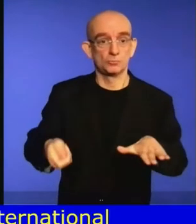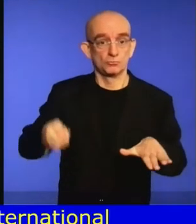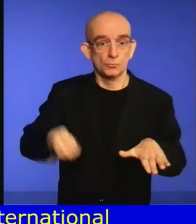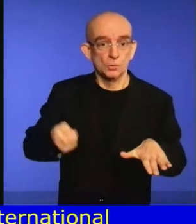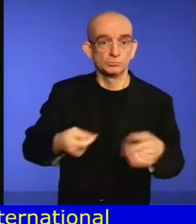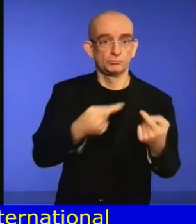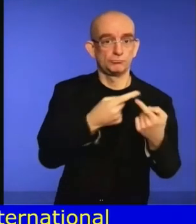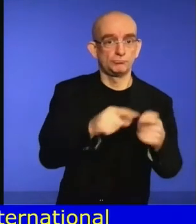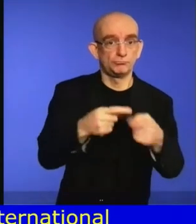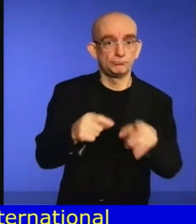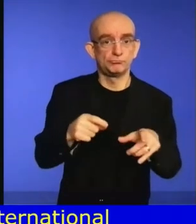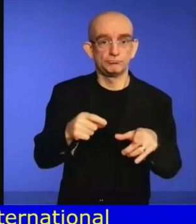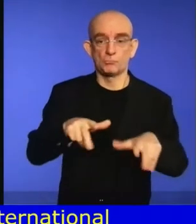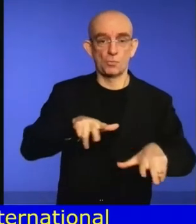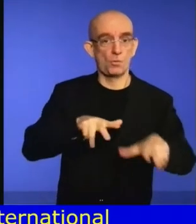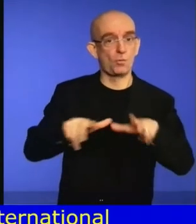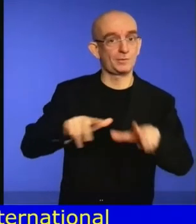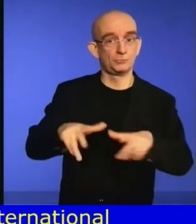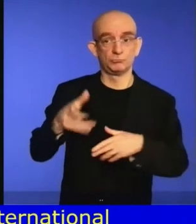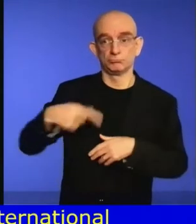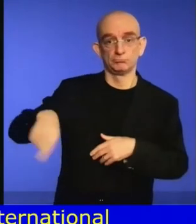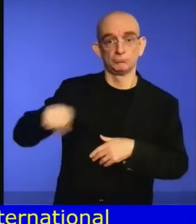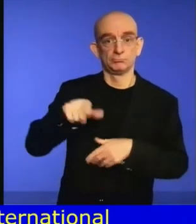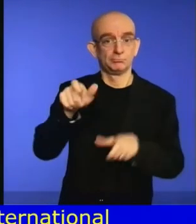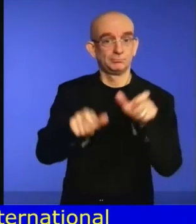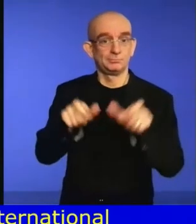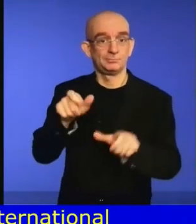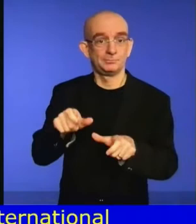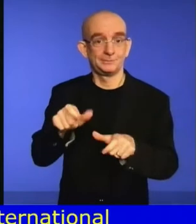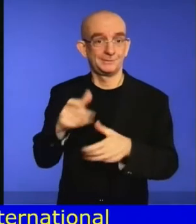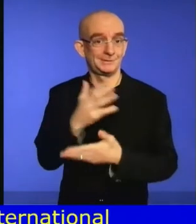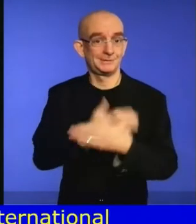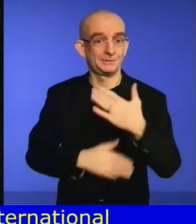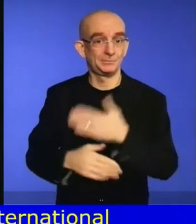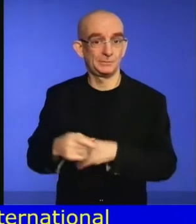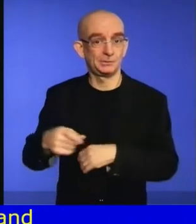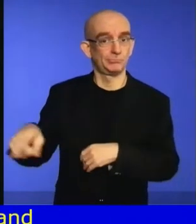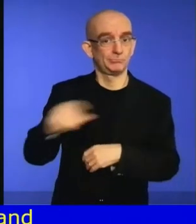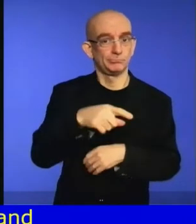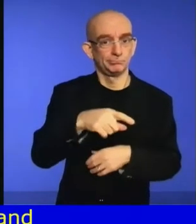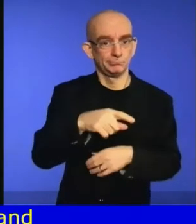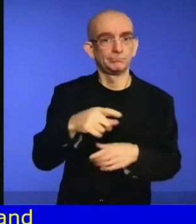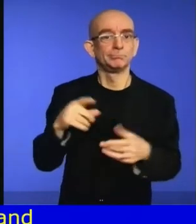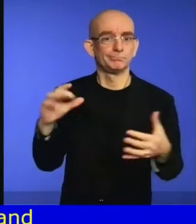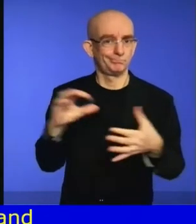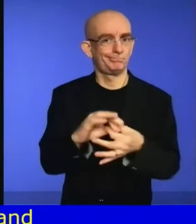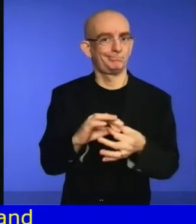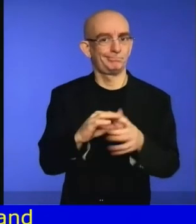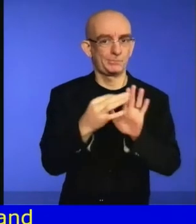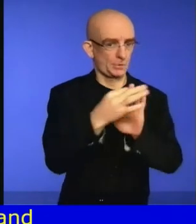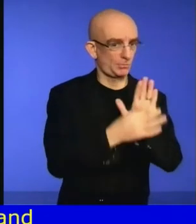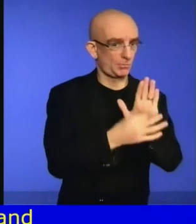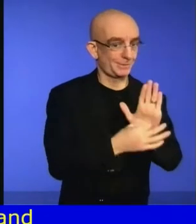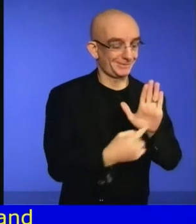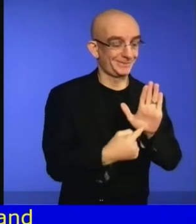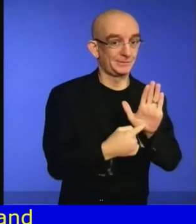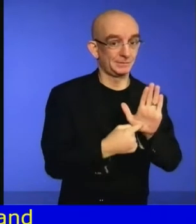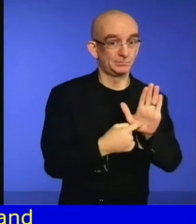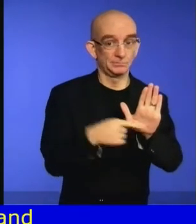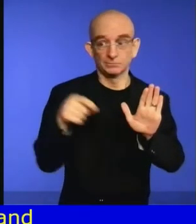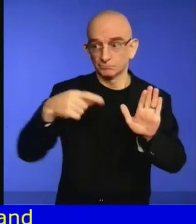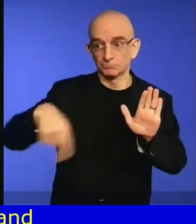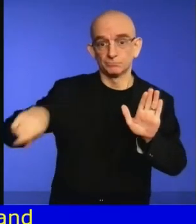that the majority of respondents were dissatisfied